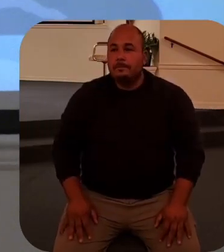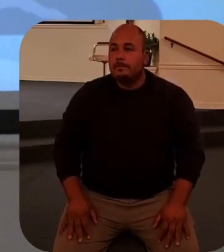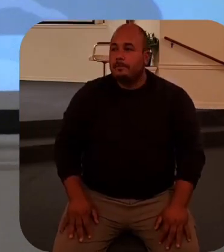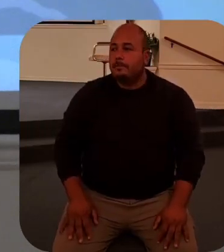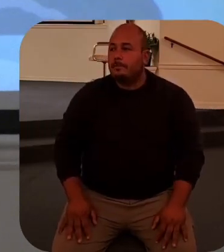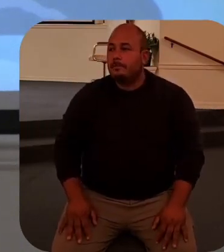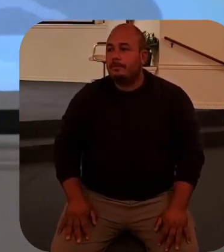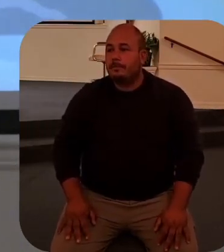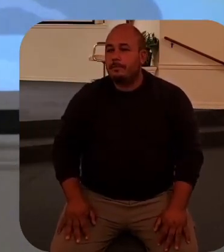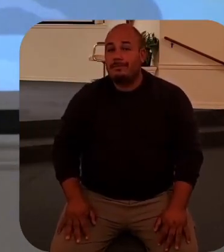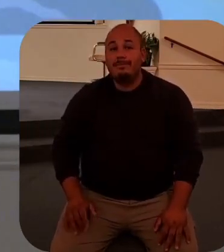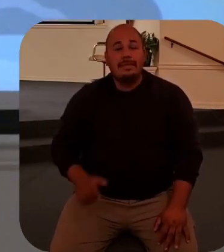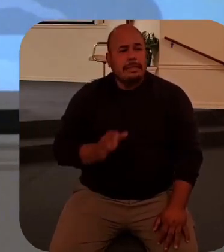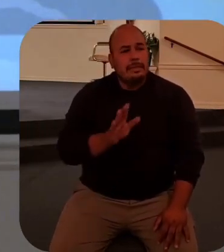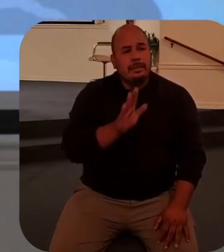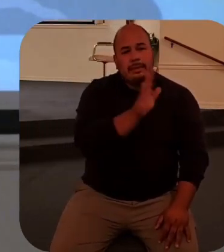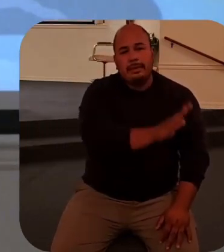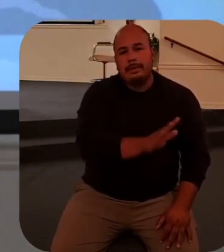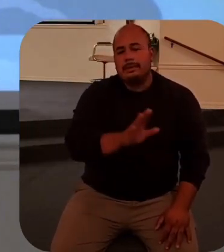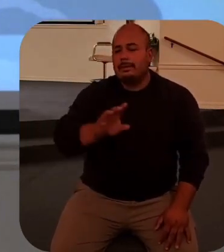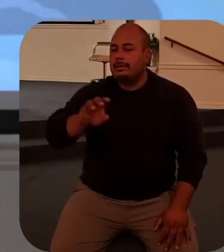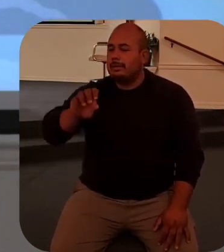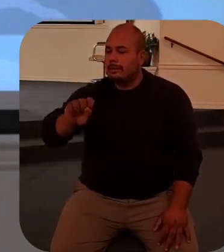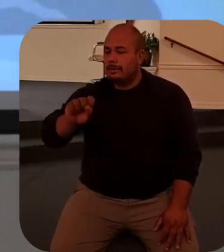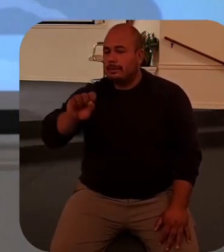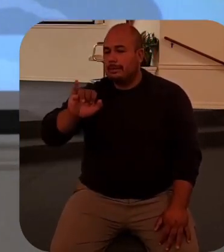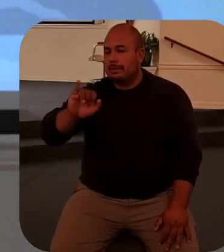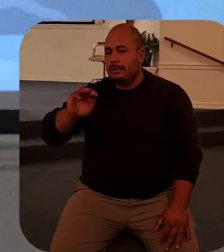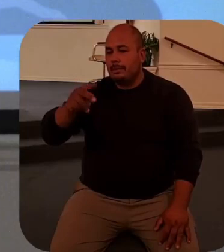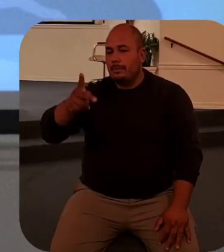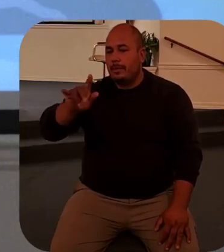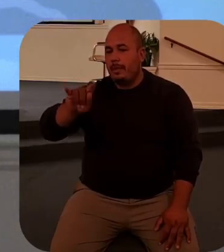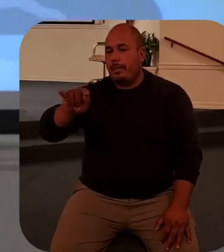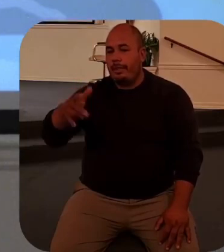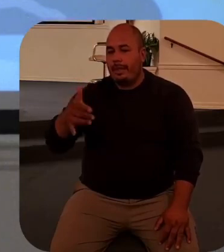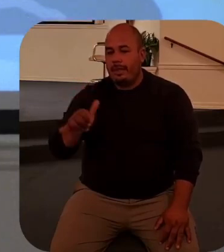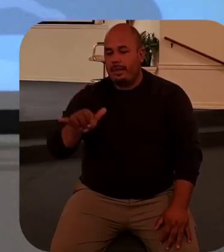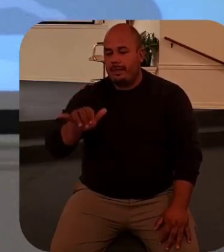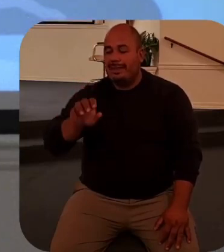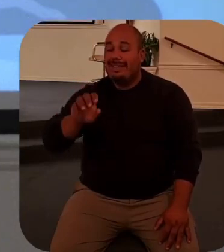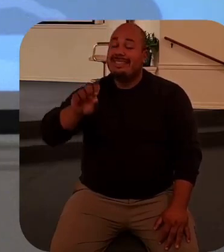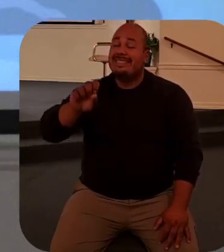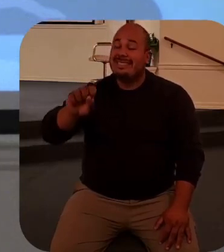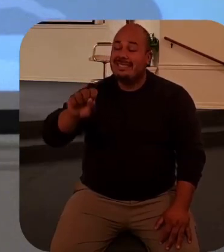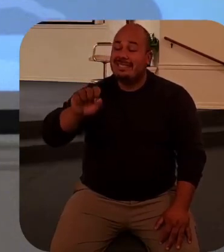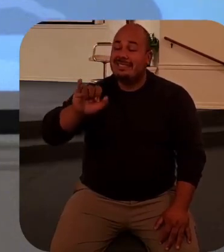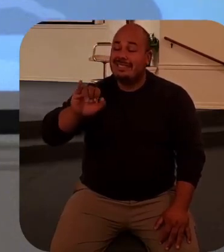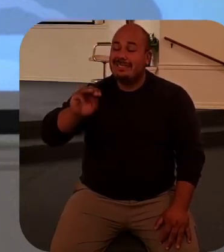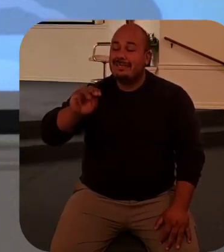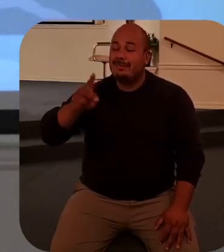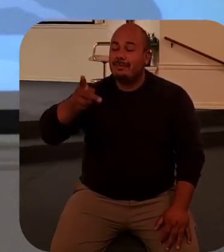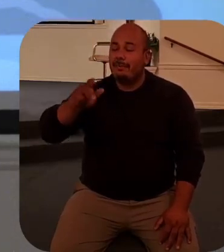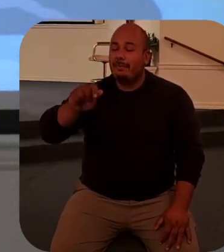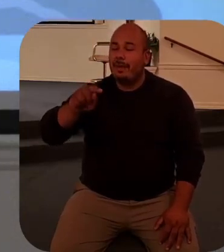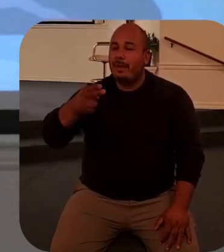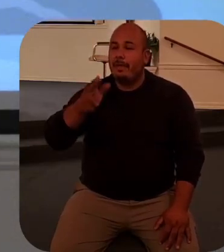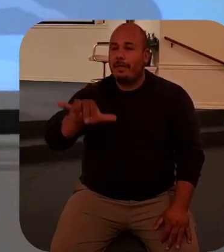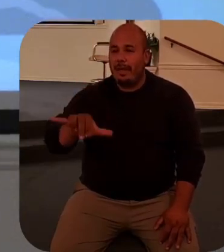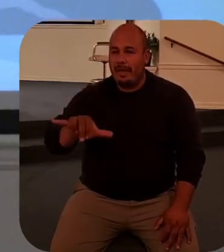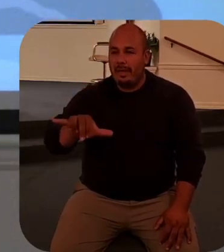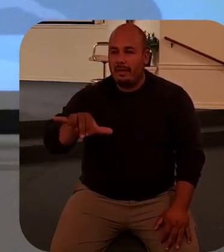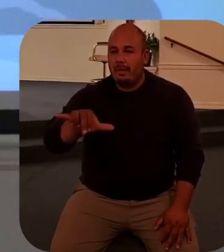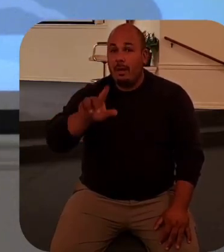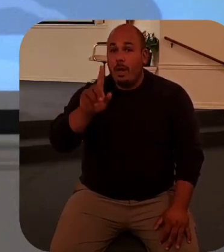His sympathy alone is plenty of reason for Jesus to weep as they take him to the tomb of Lazarus.